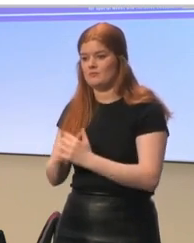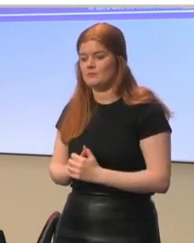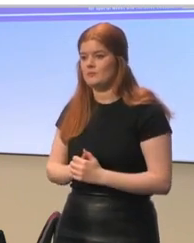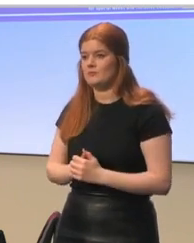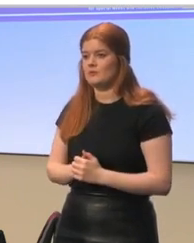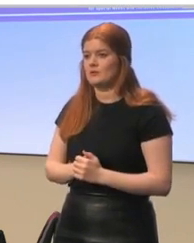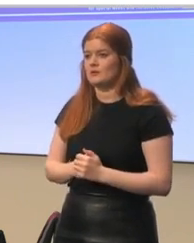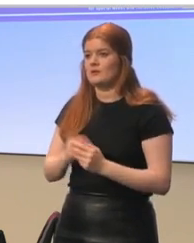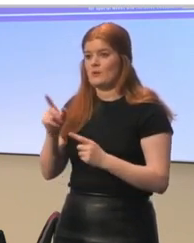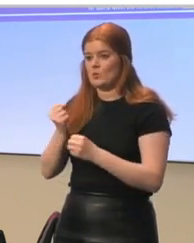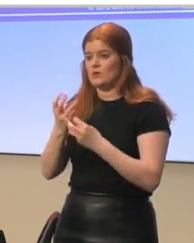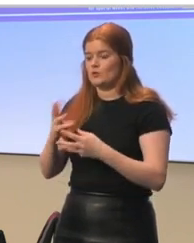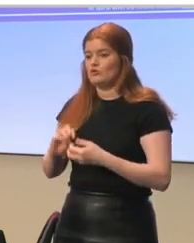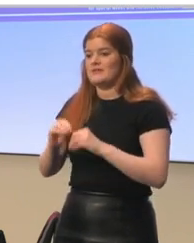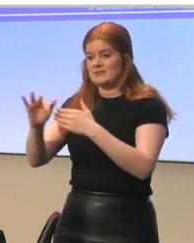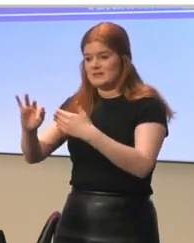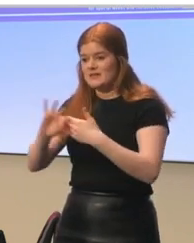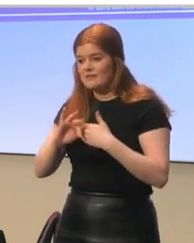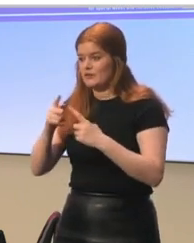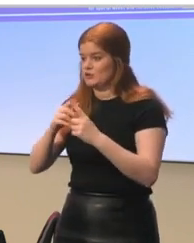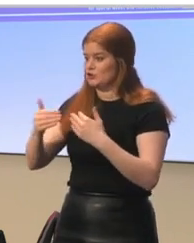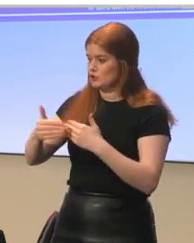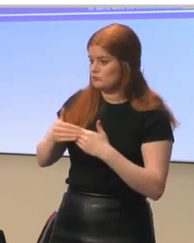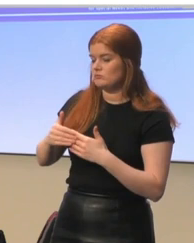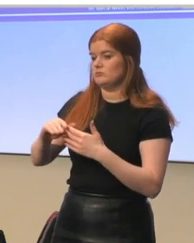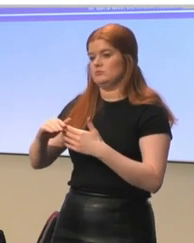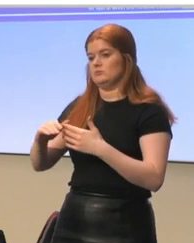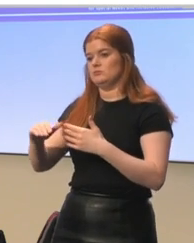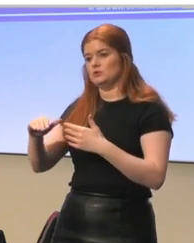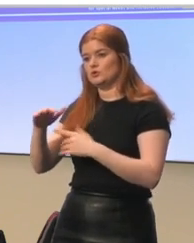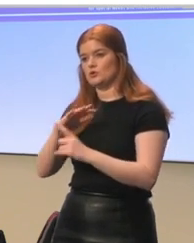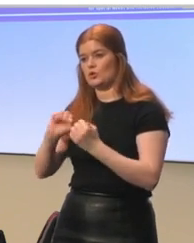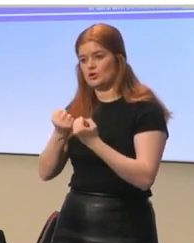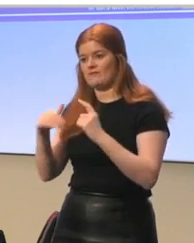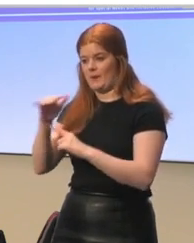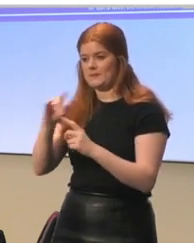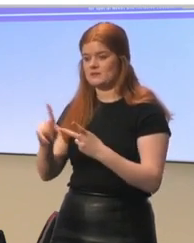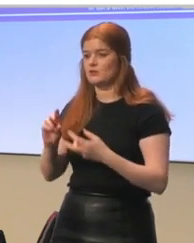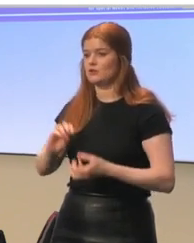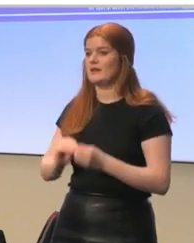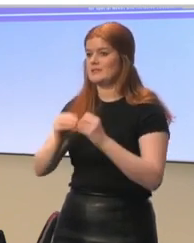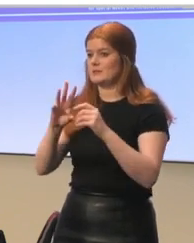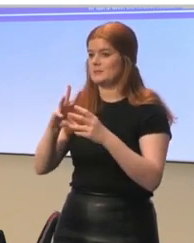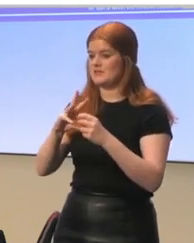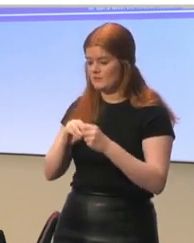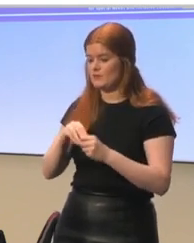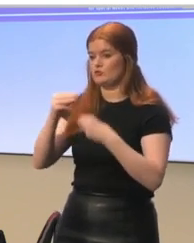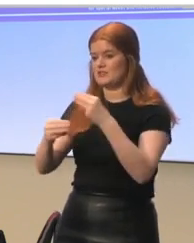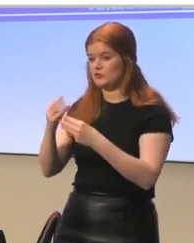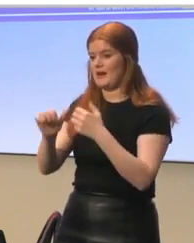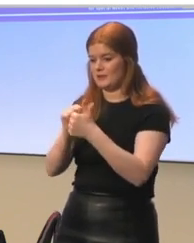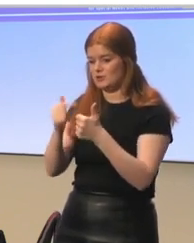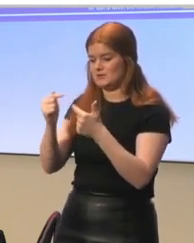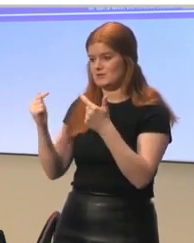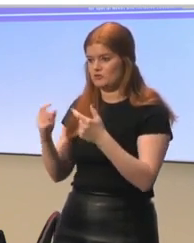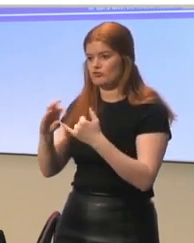So, that was about creating safe and secure psychosocial environments, creating specific protocols, of course, of actions addressing